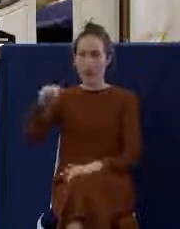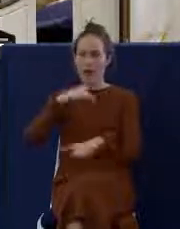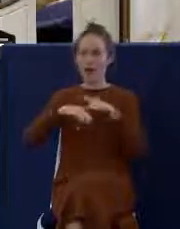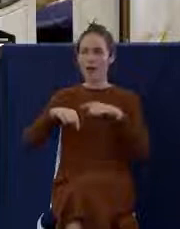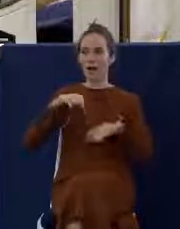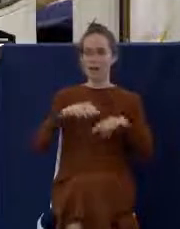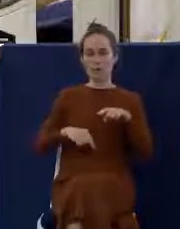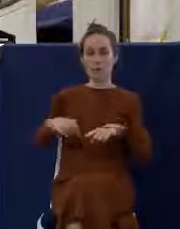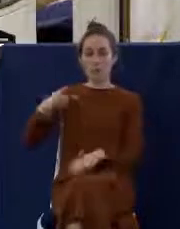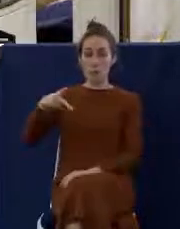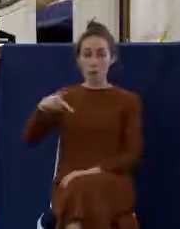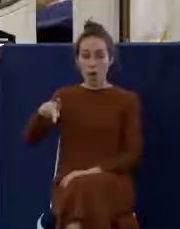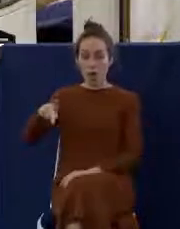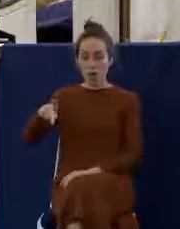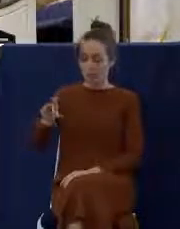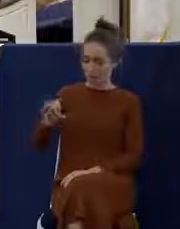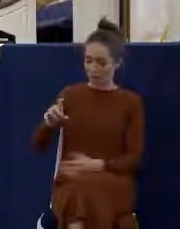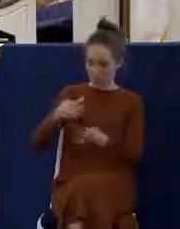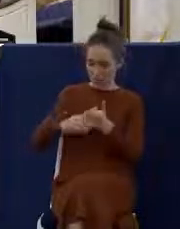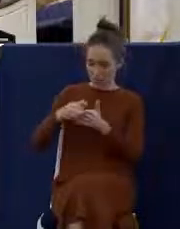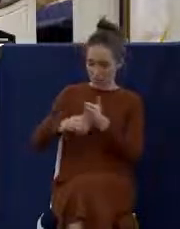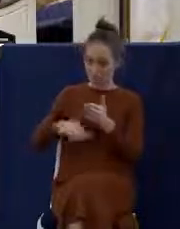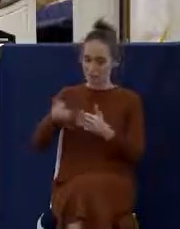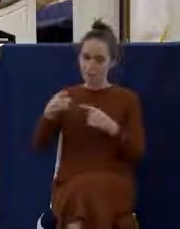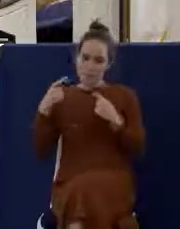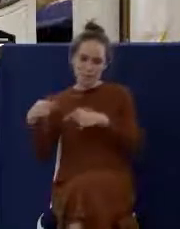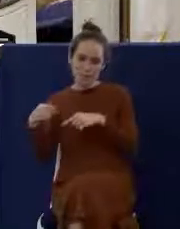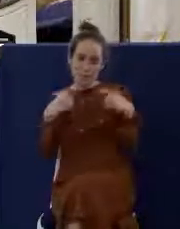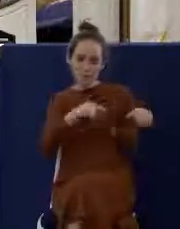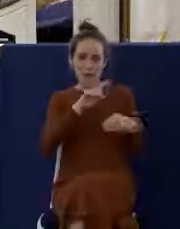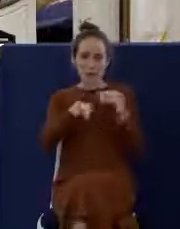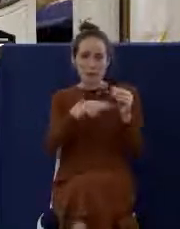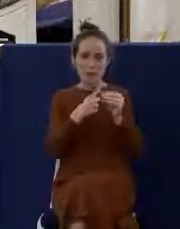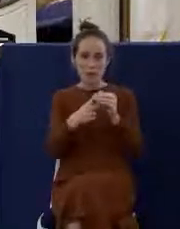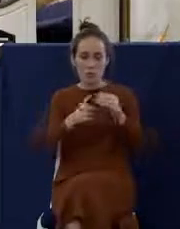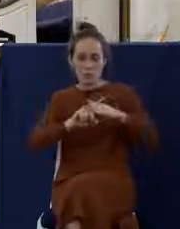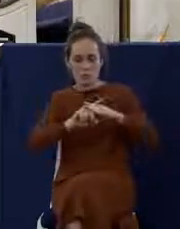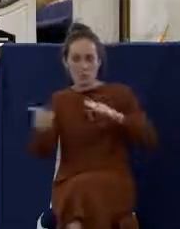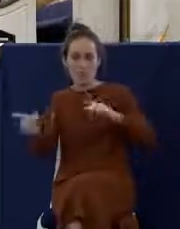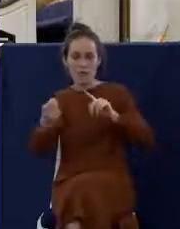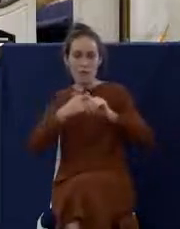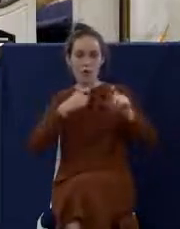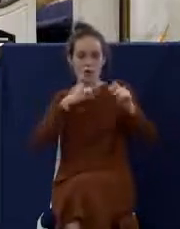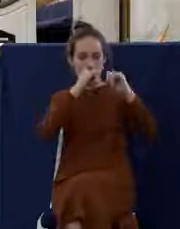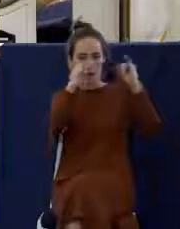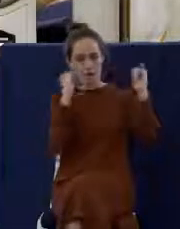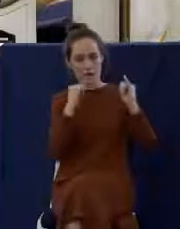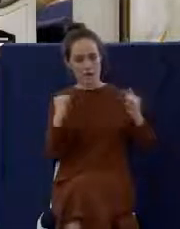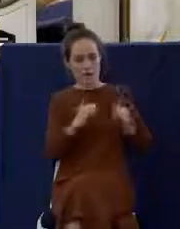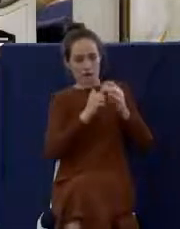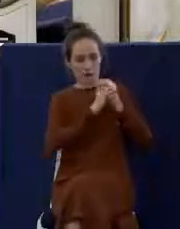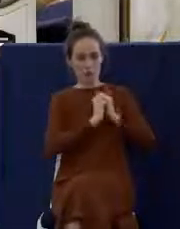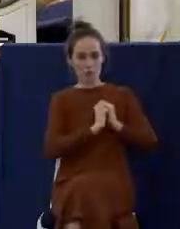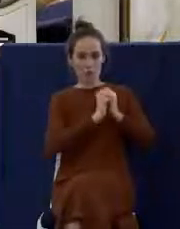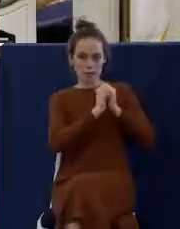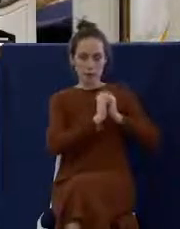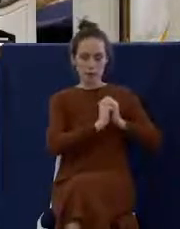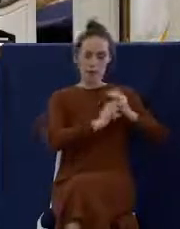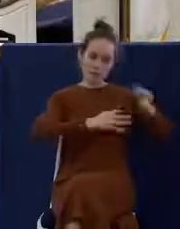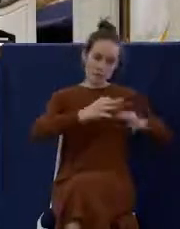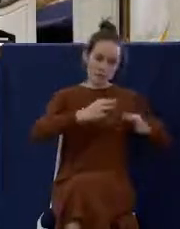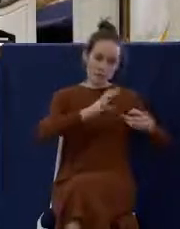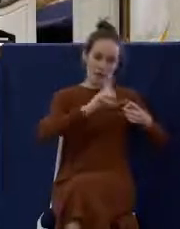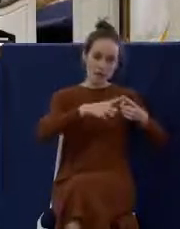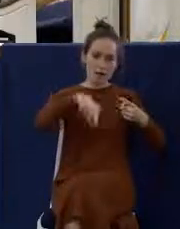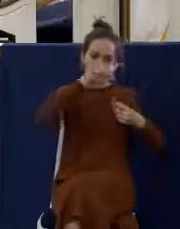And Paul is arguing here about fleeing from idolatry. He's given some instructions to the believers about